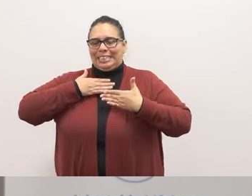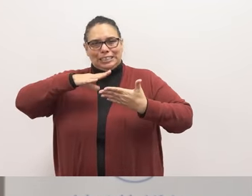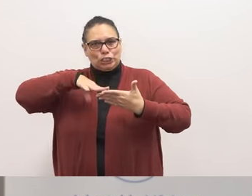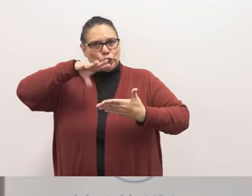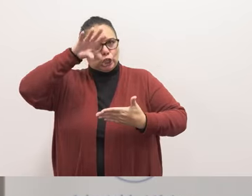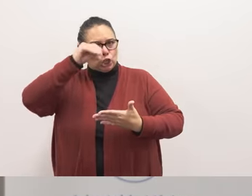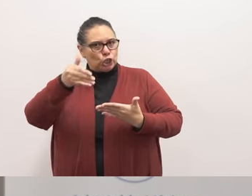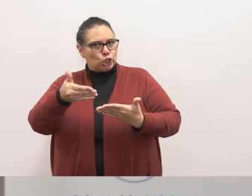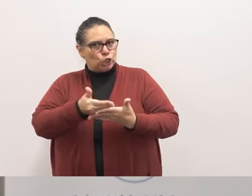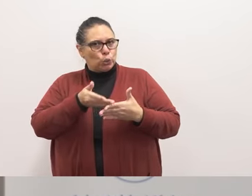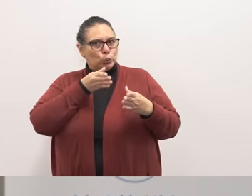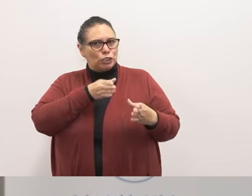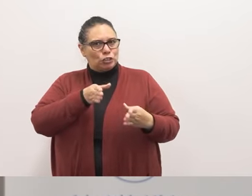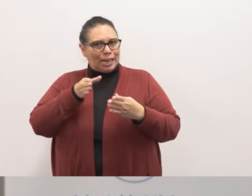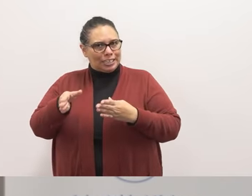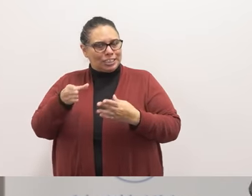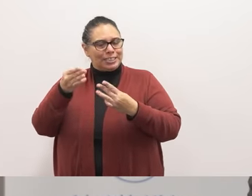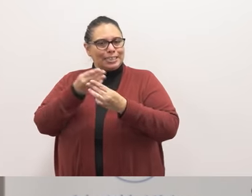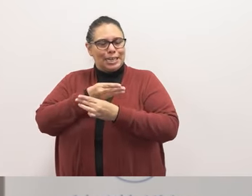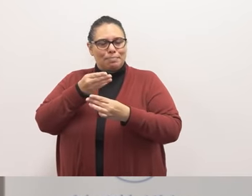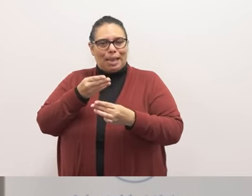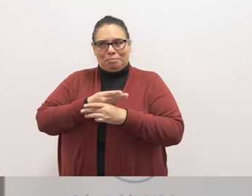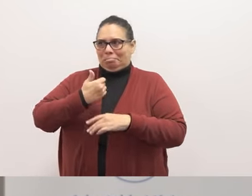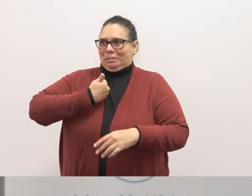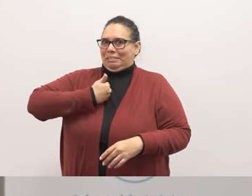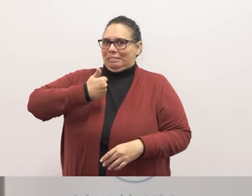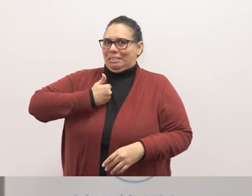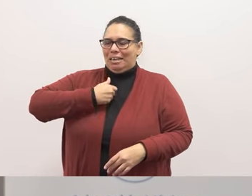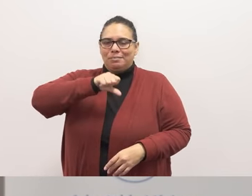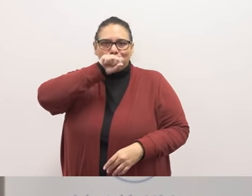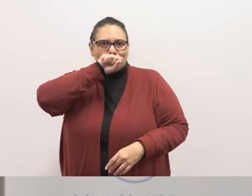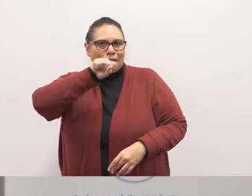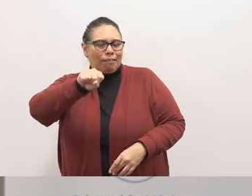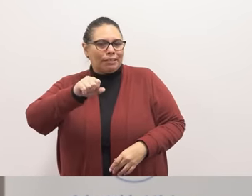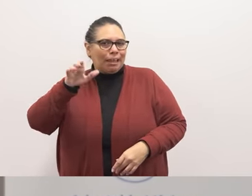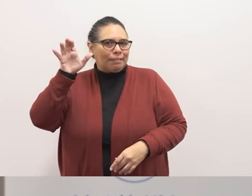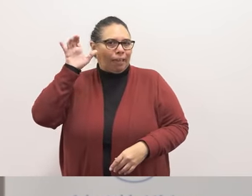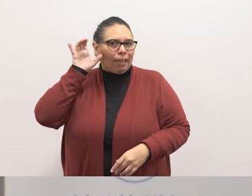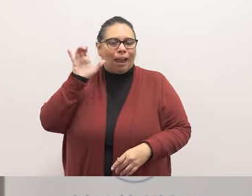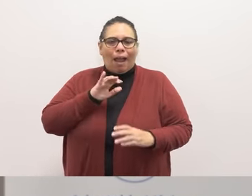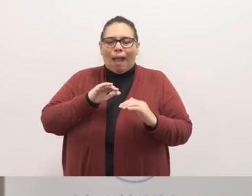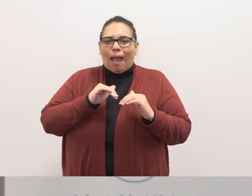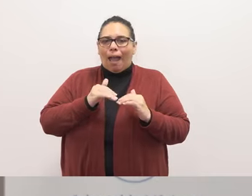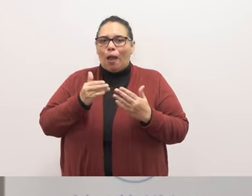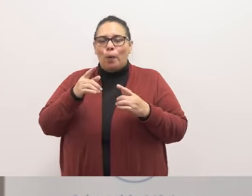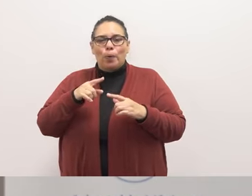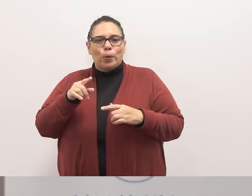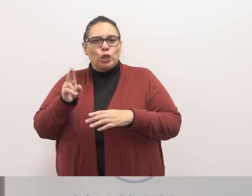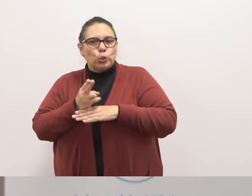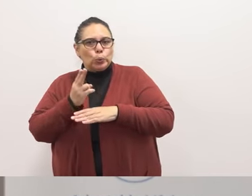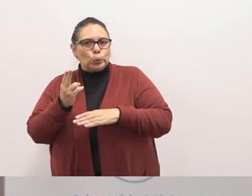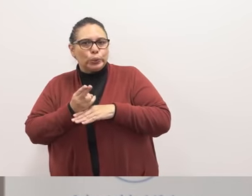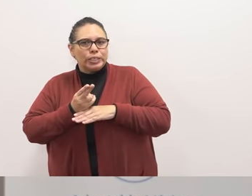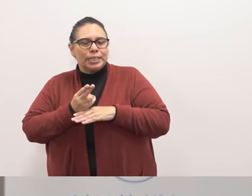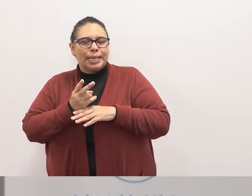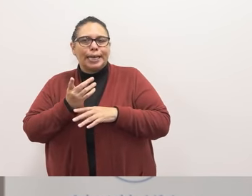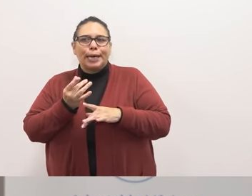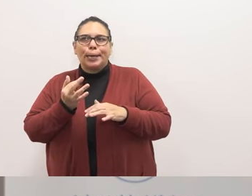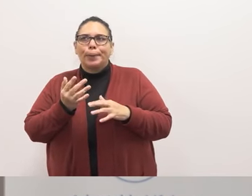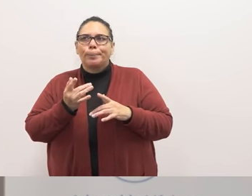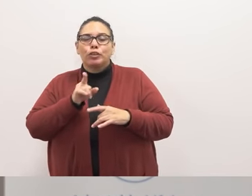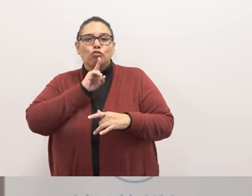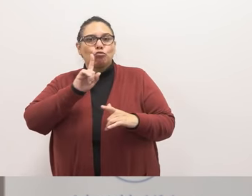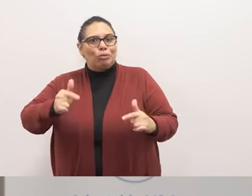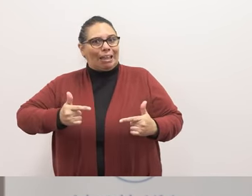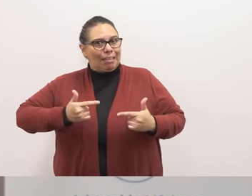some new strategies in math i loved hearing about how they are using real